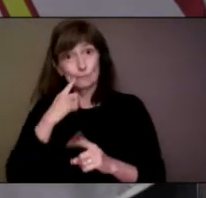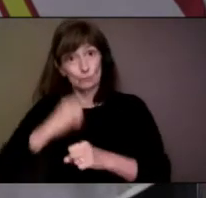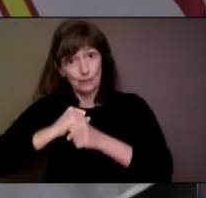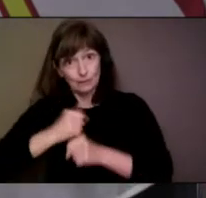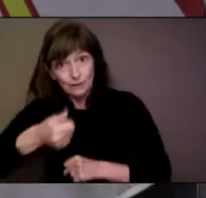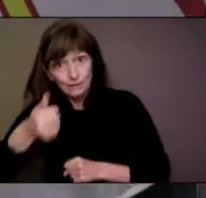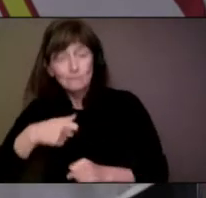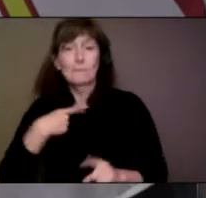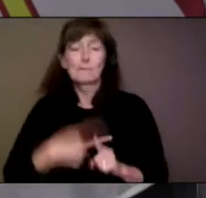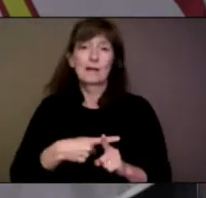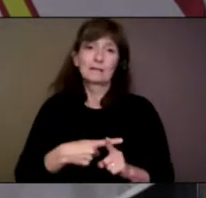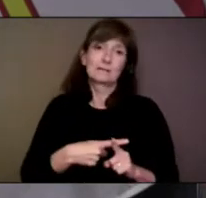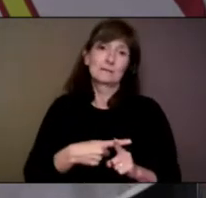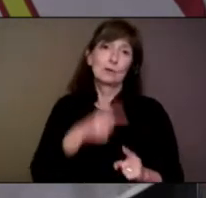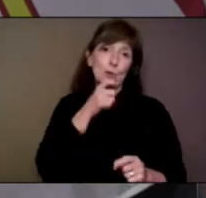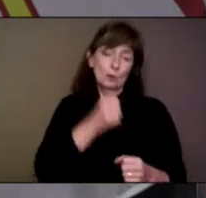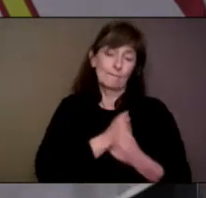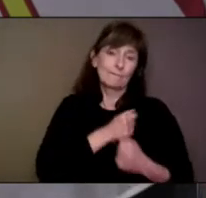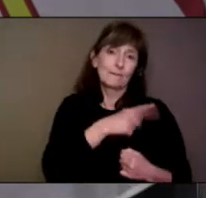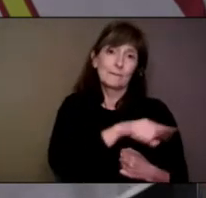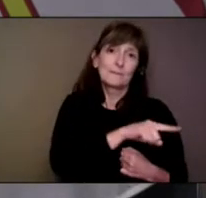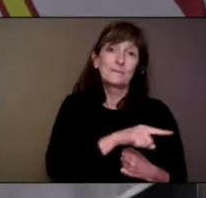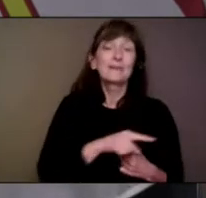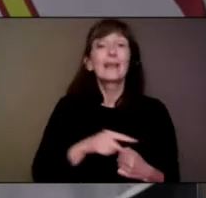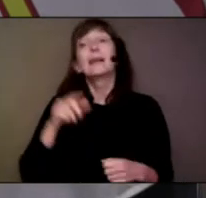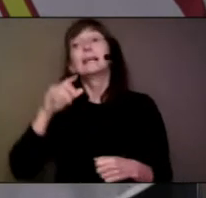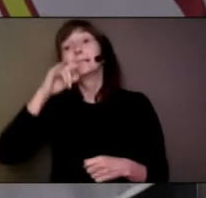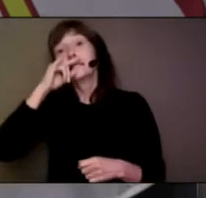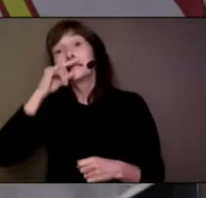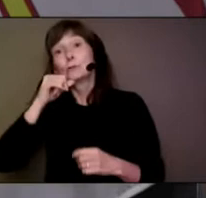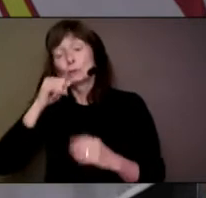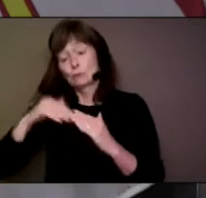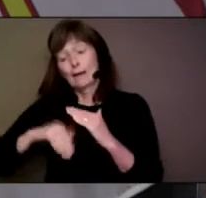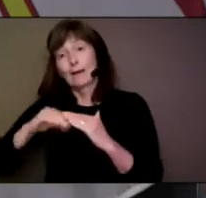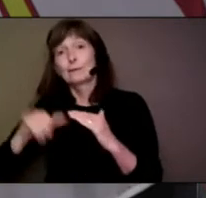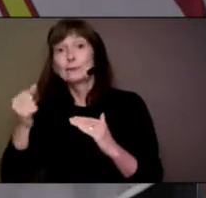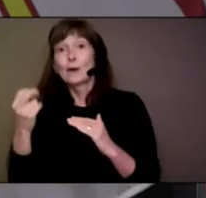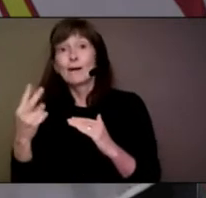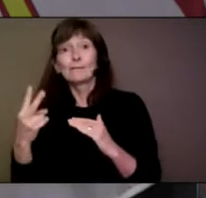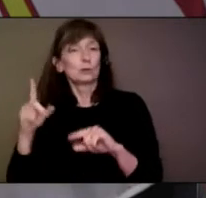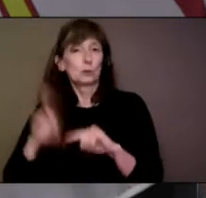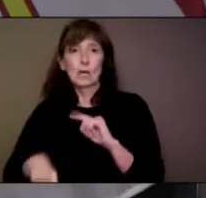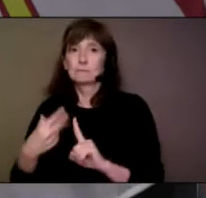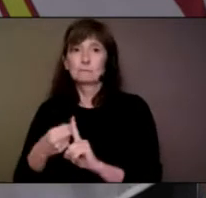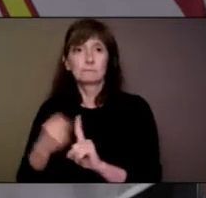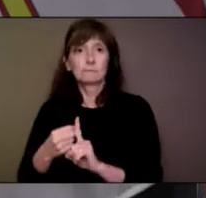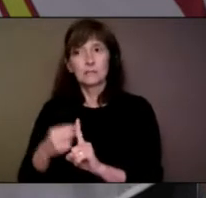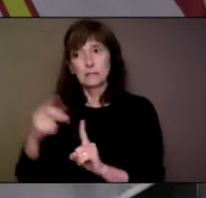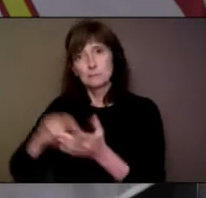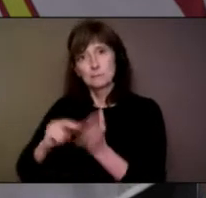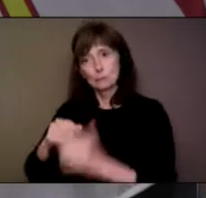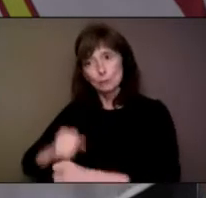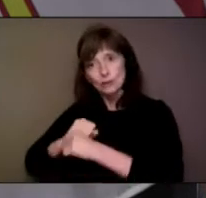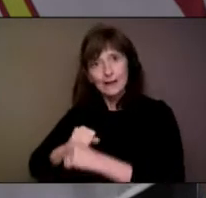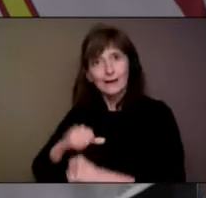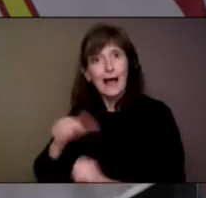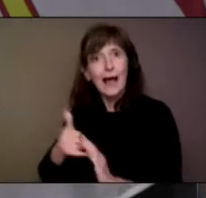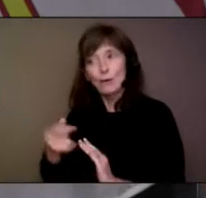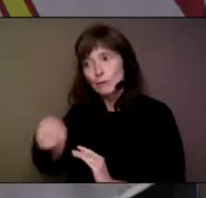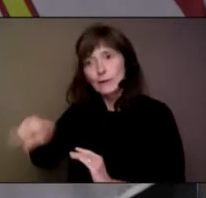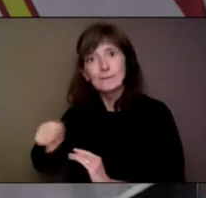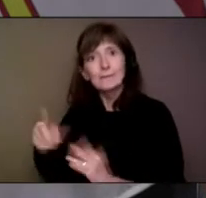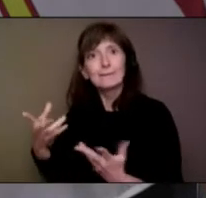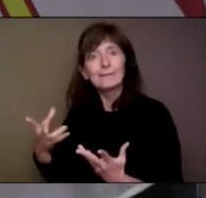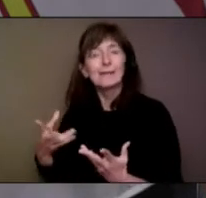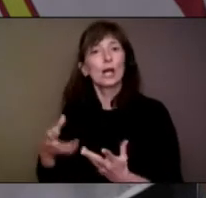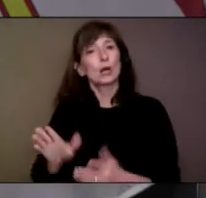under the age of 12 are not yet eligible for the vaccine. They need those who can get vaccinated to help provide a strong